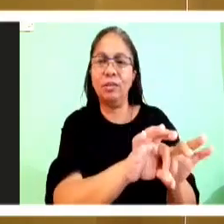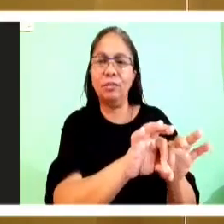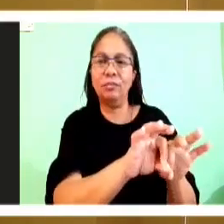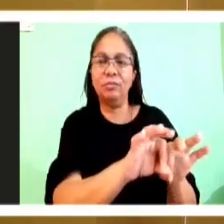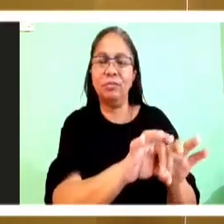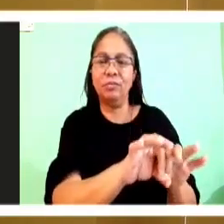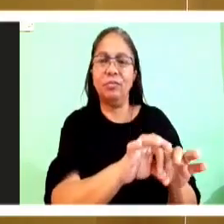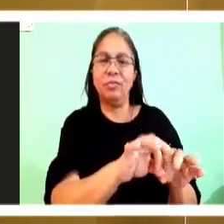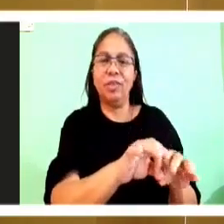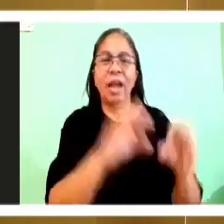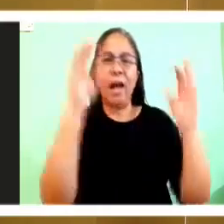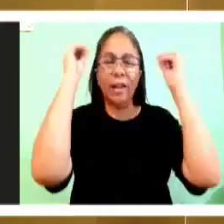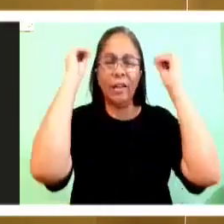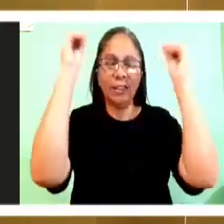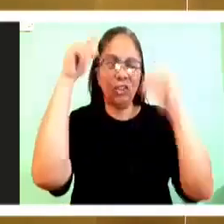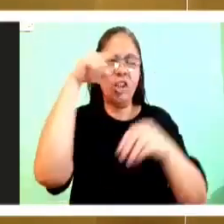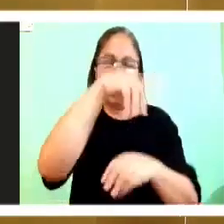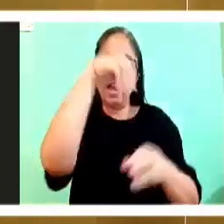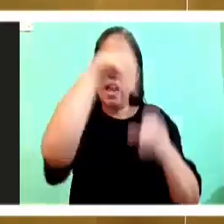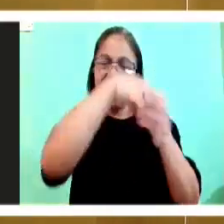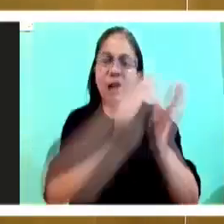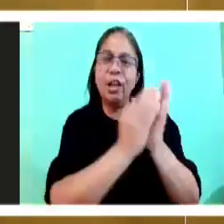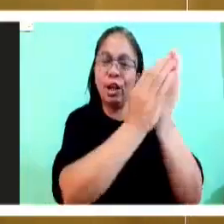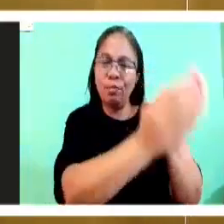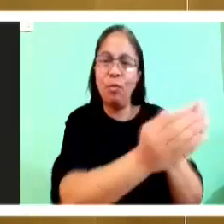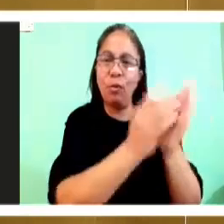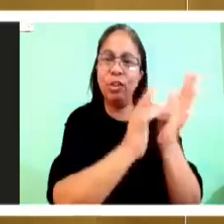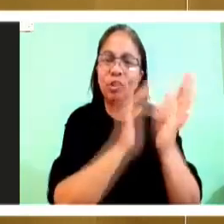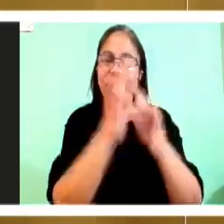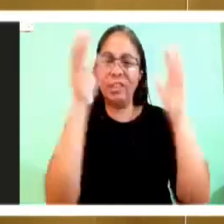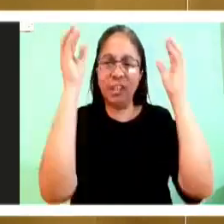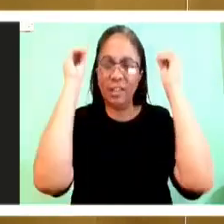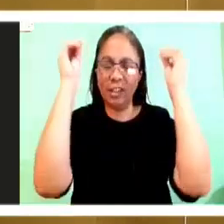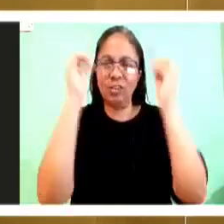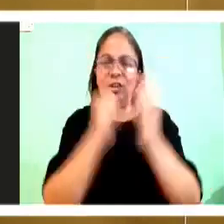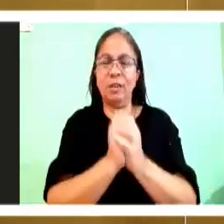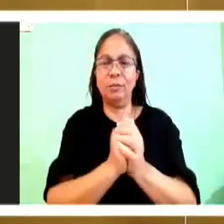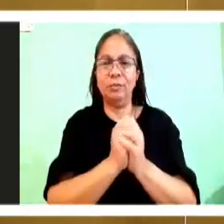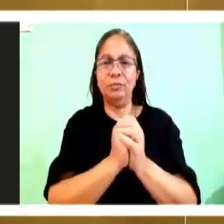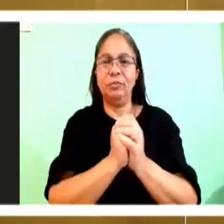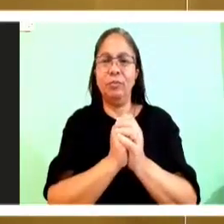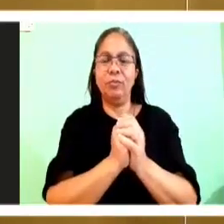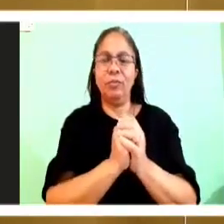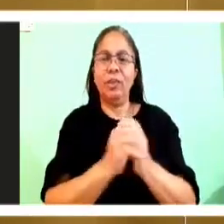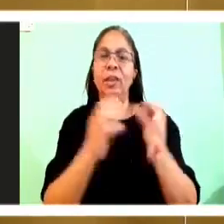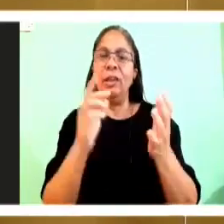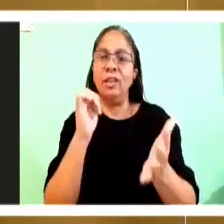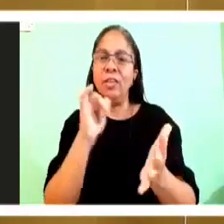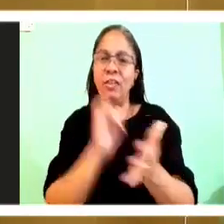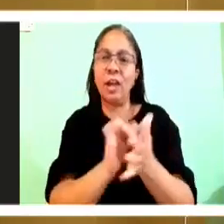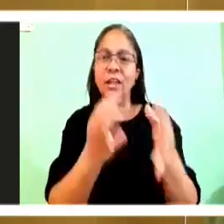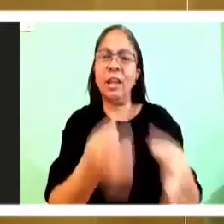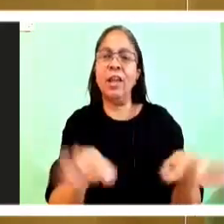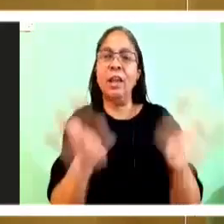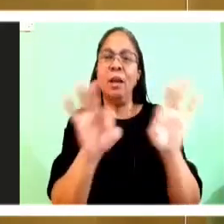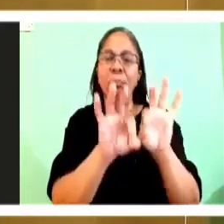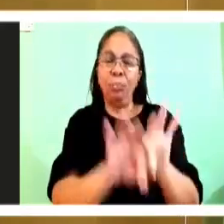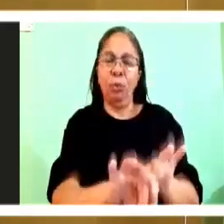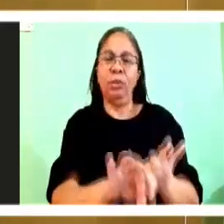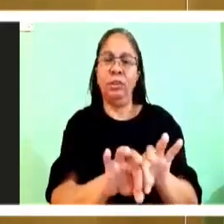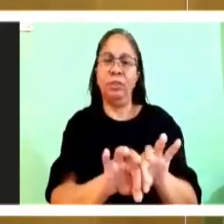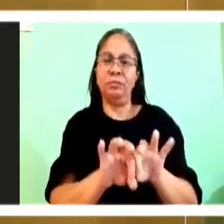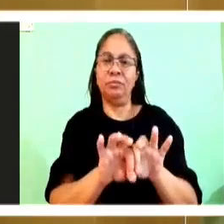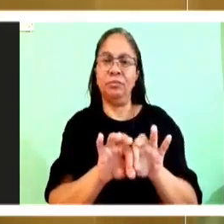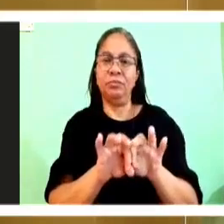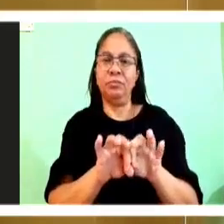Simon's boat. And the early church fathers sees this as a whole image. The bark